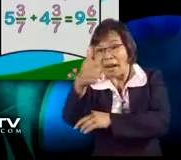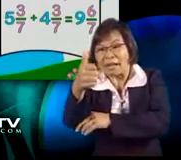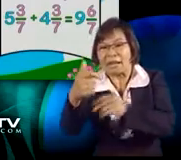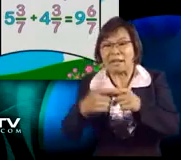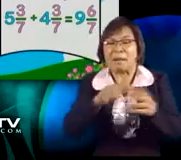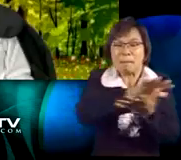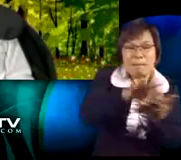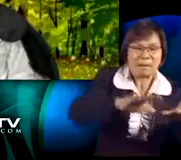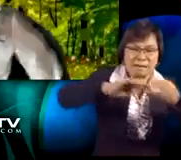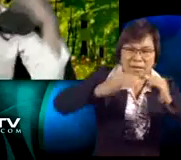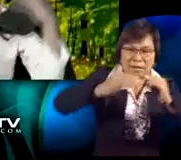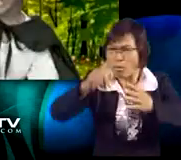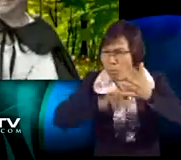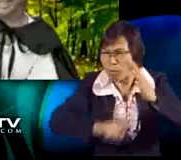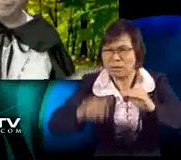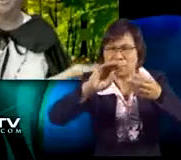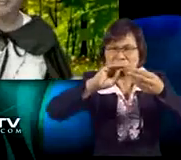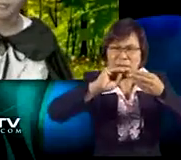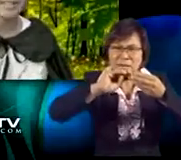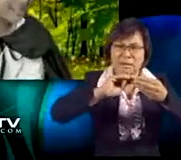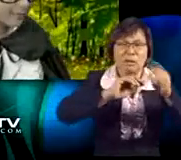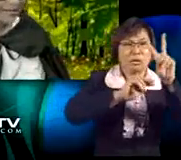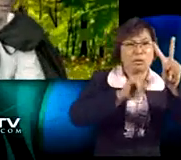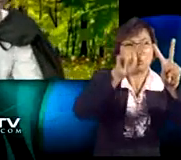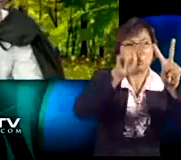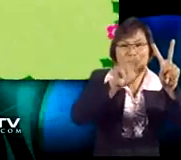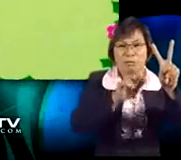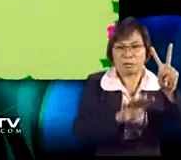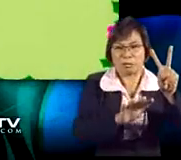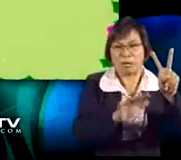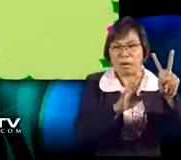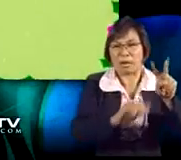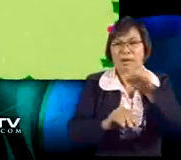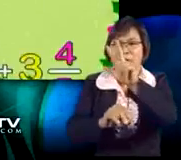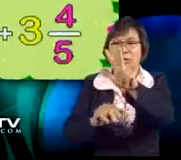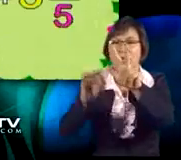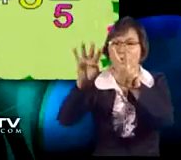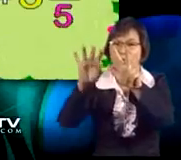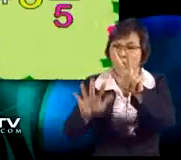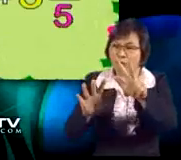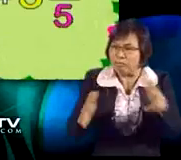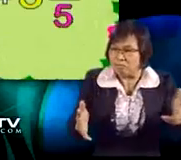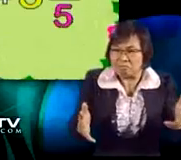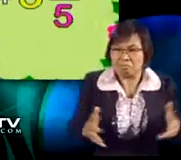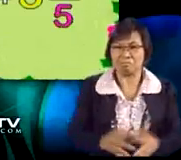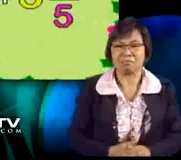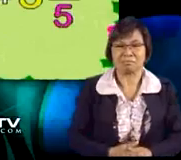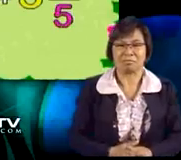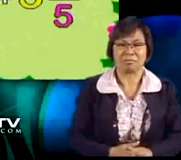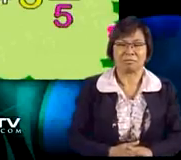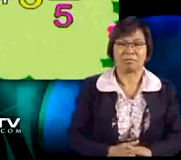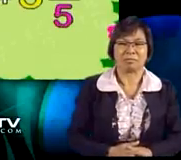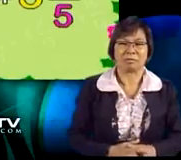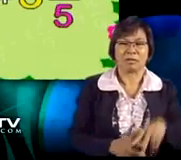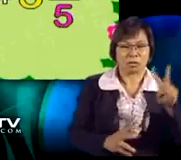Now, let's find the sum of another type of mixed numbers. What is the sum of 2 and 3 5ths